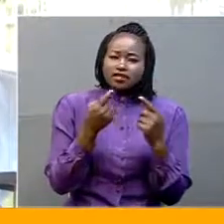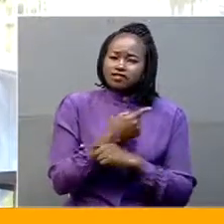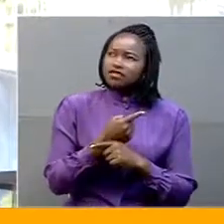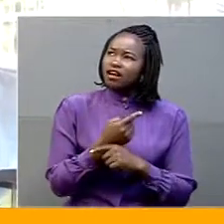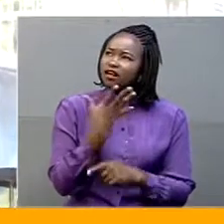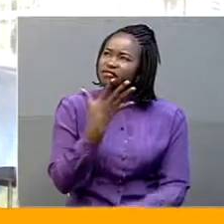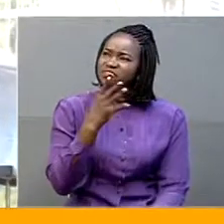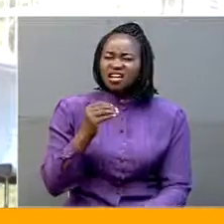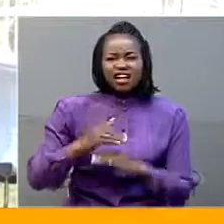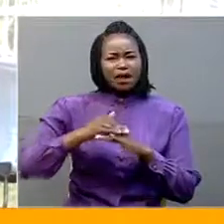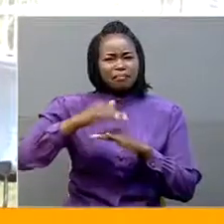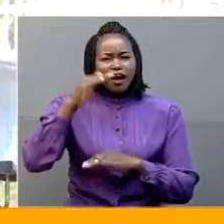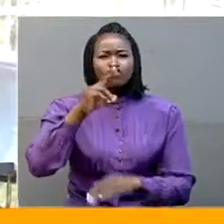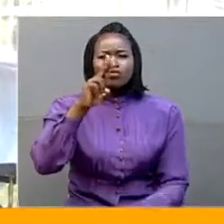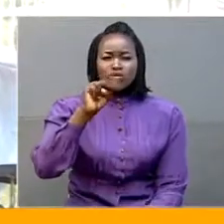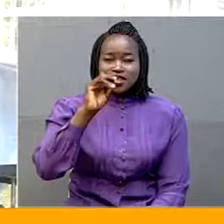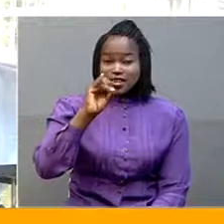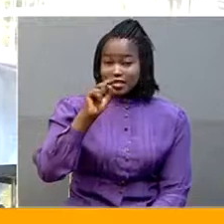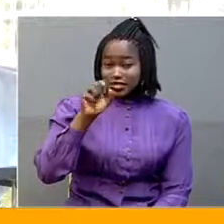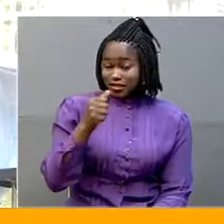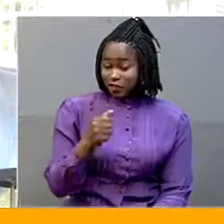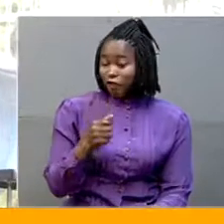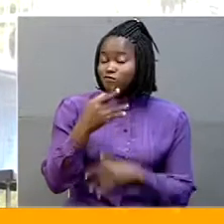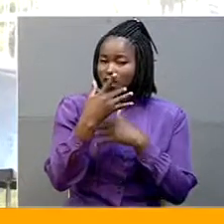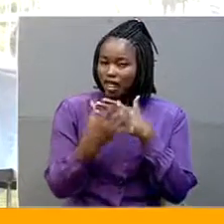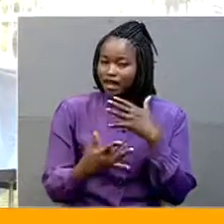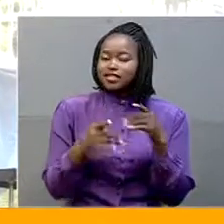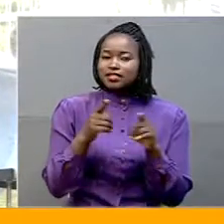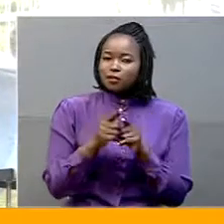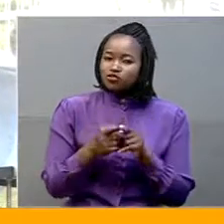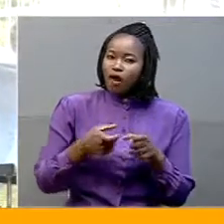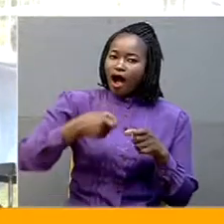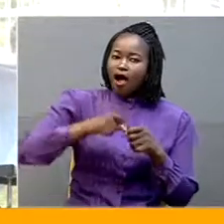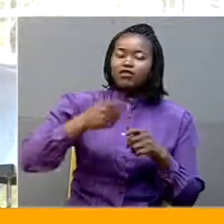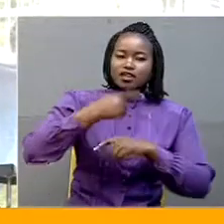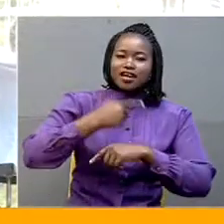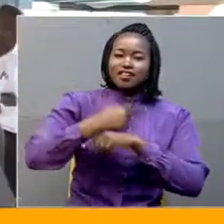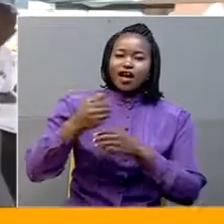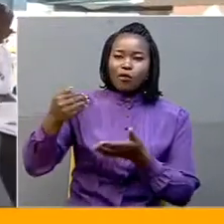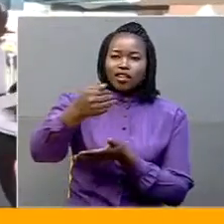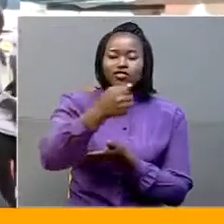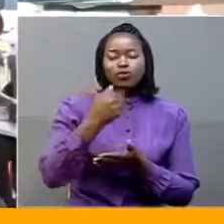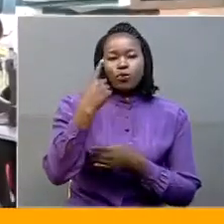and above units of blood to add on the daily collections per day.